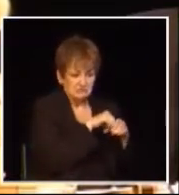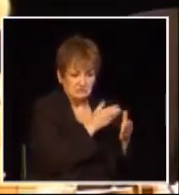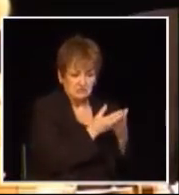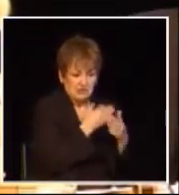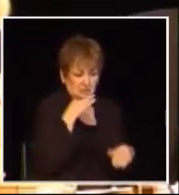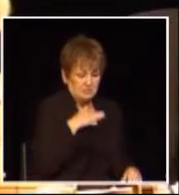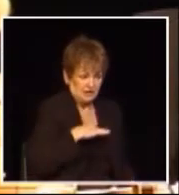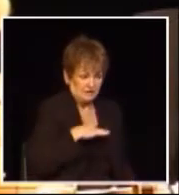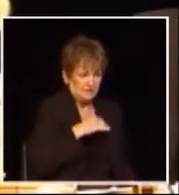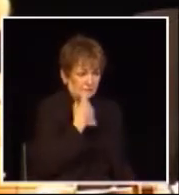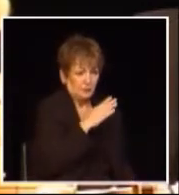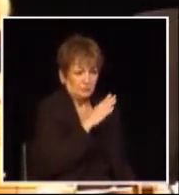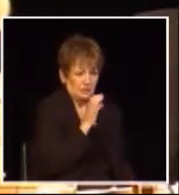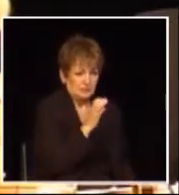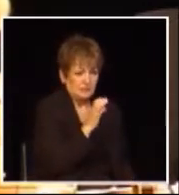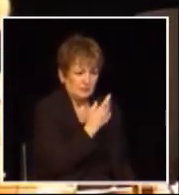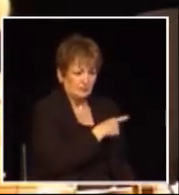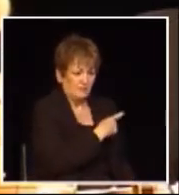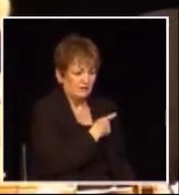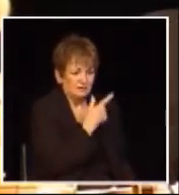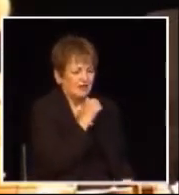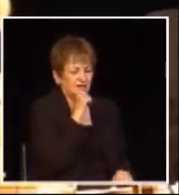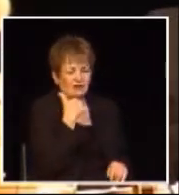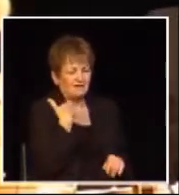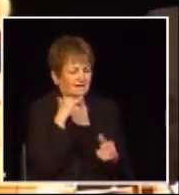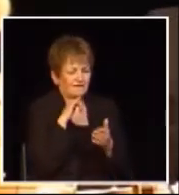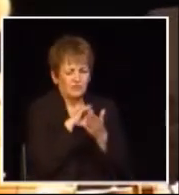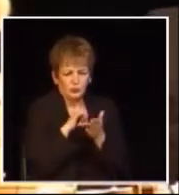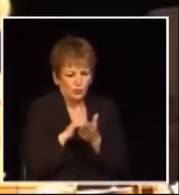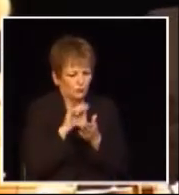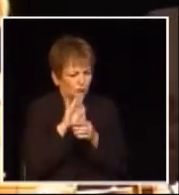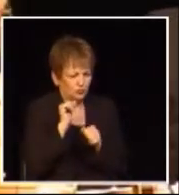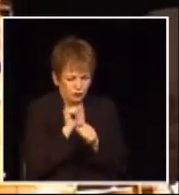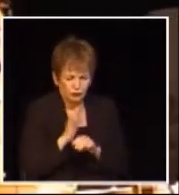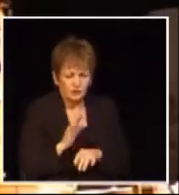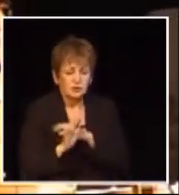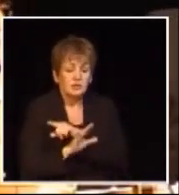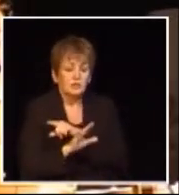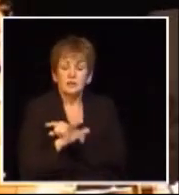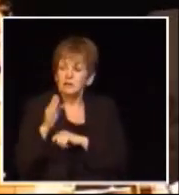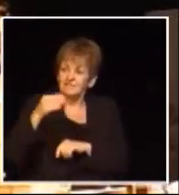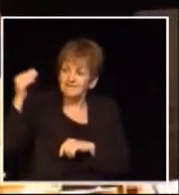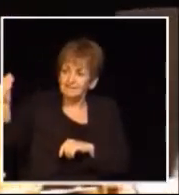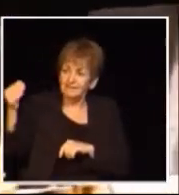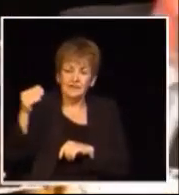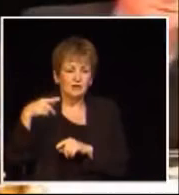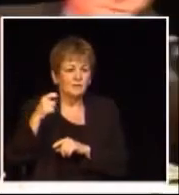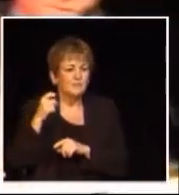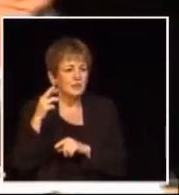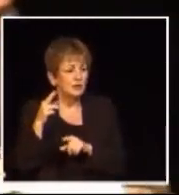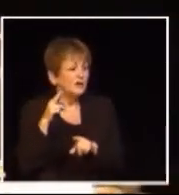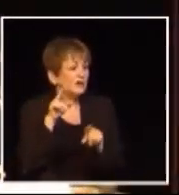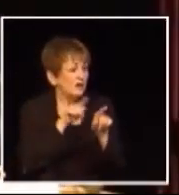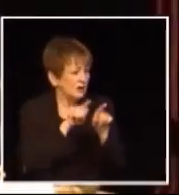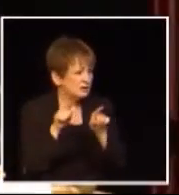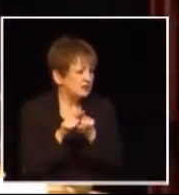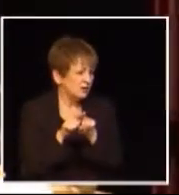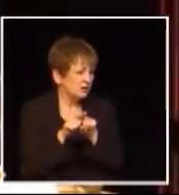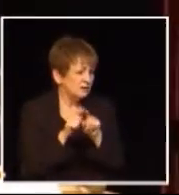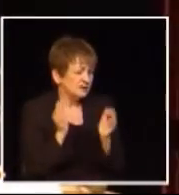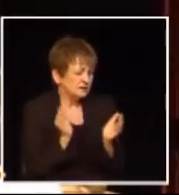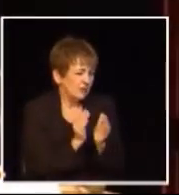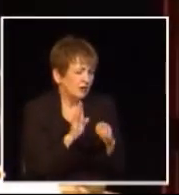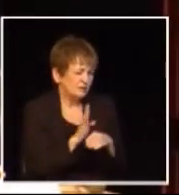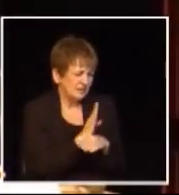savings to the BC province by not having those people I think it's also allowed small businesses to focus on their